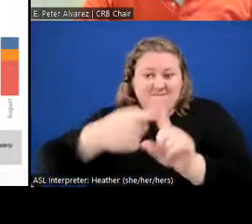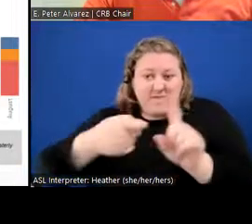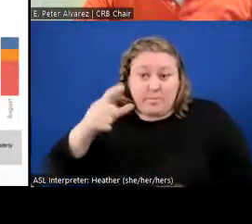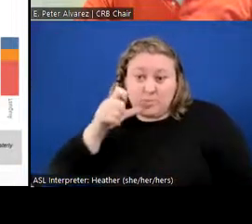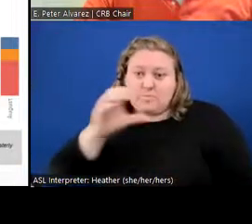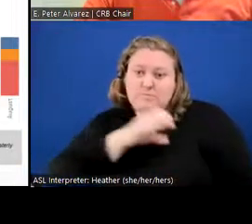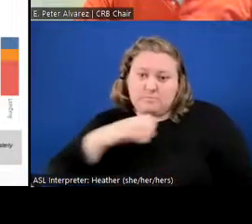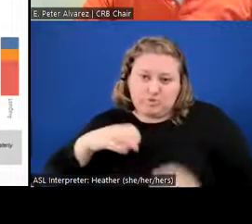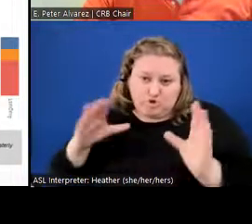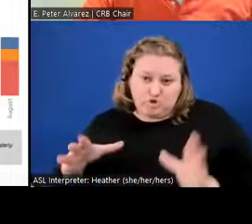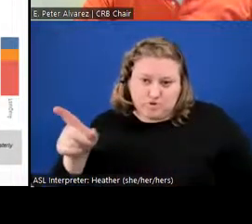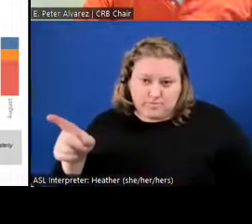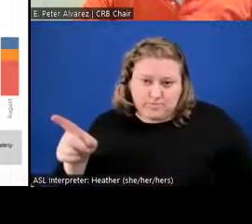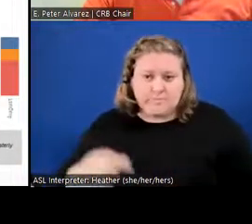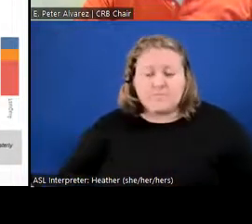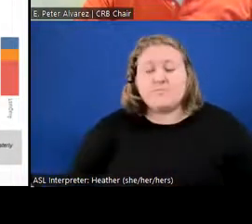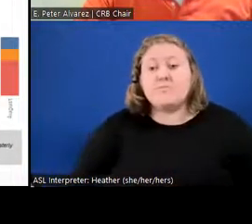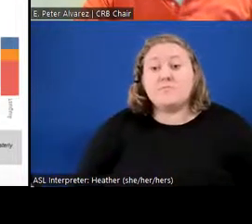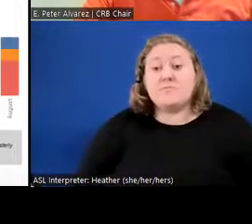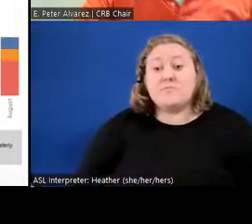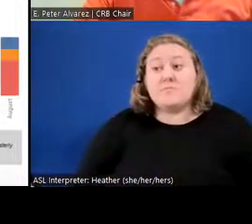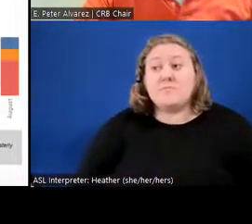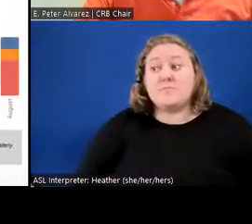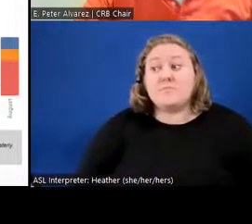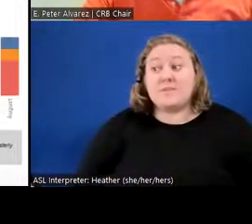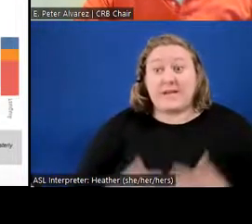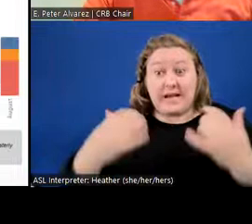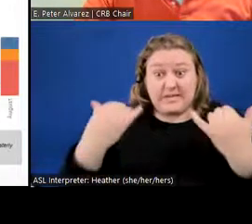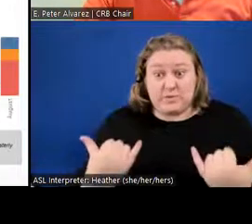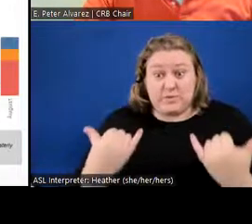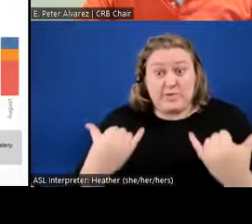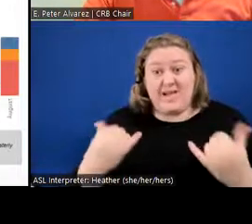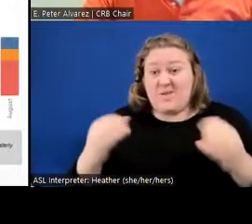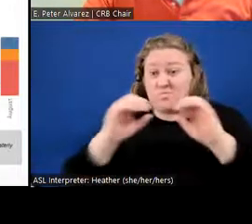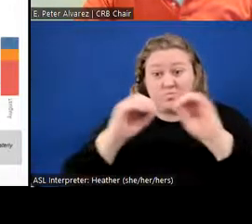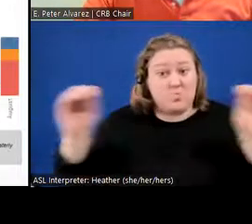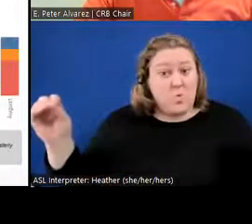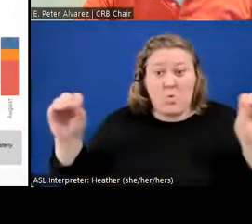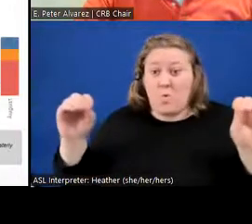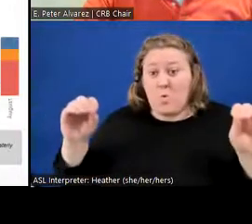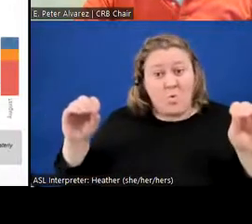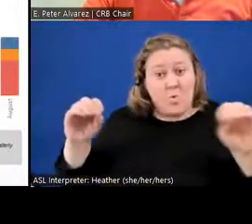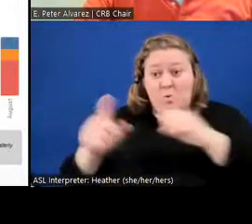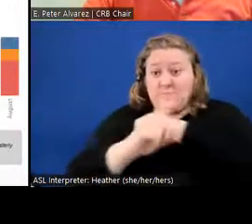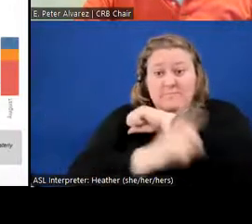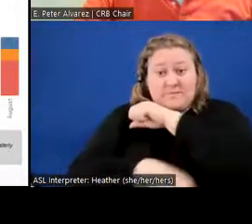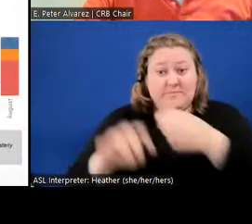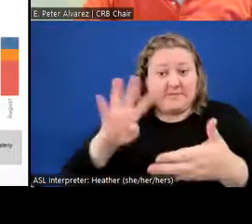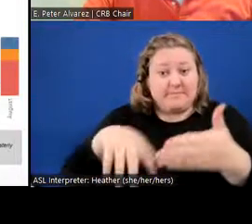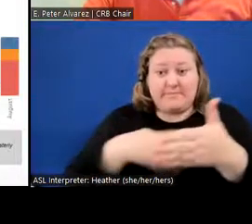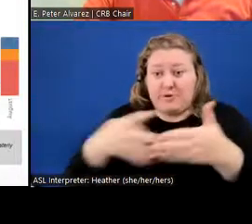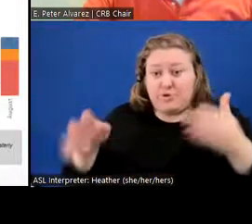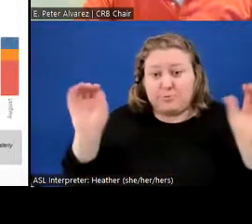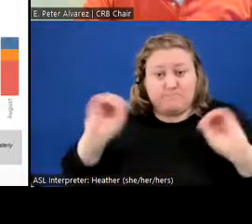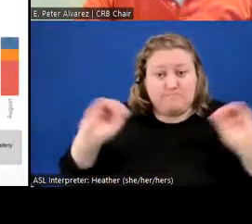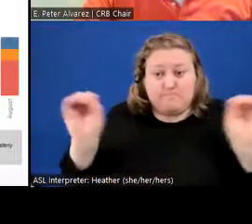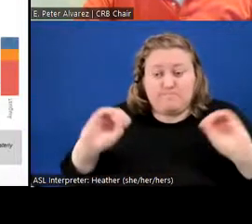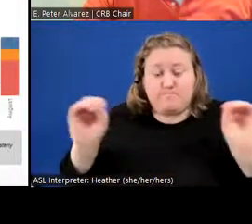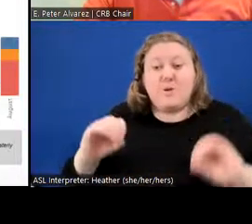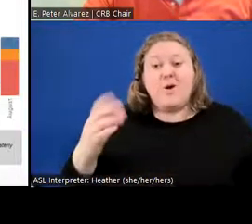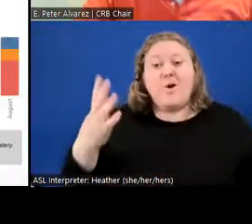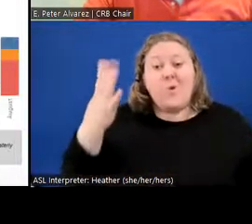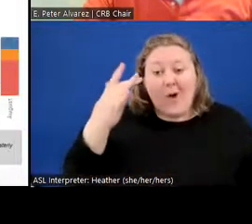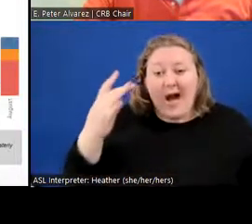As of today, we have not received a discipline matrix from the commissioner, and that is because we have not had a permanent